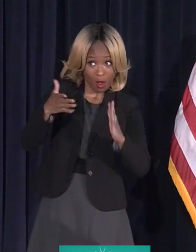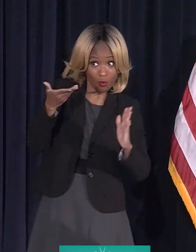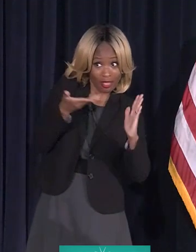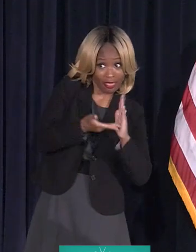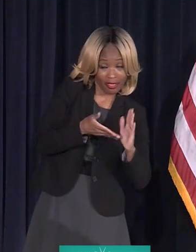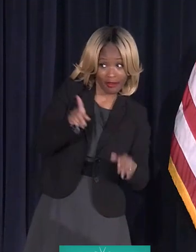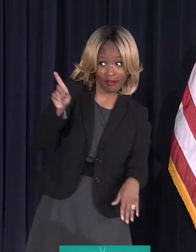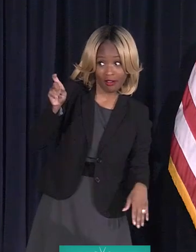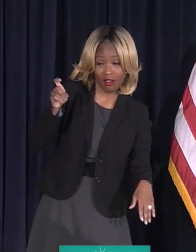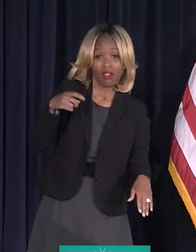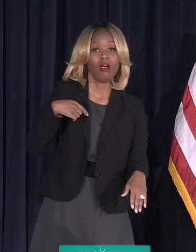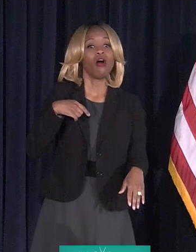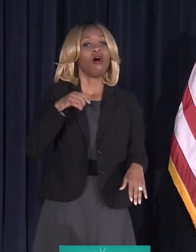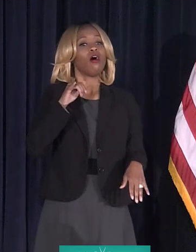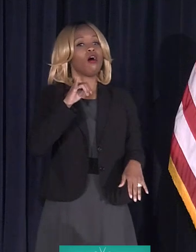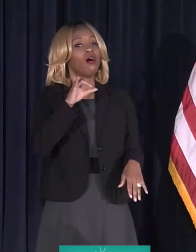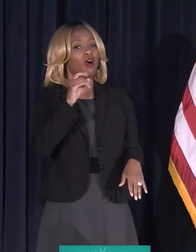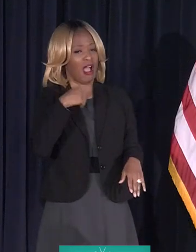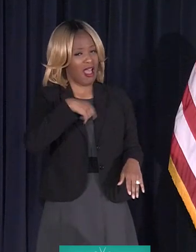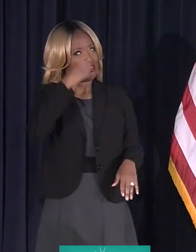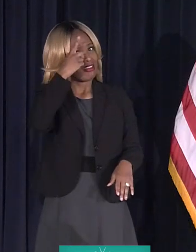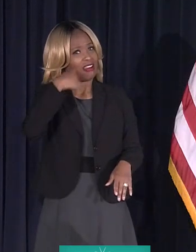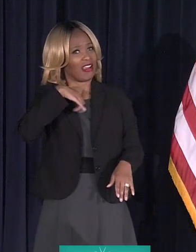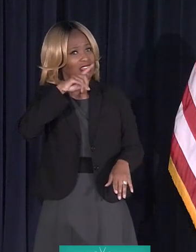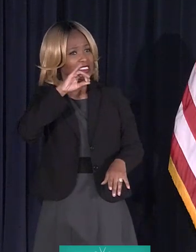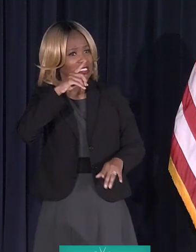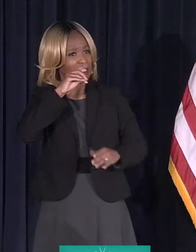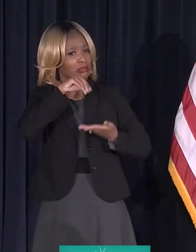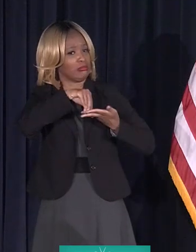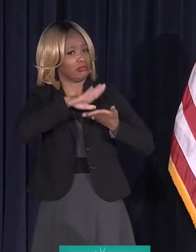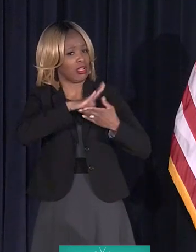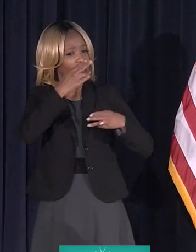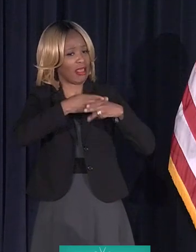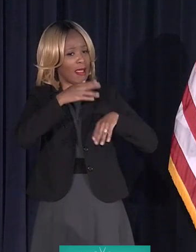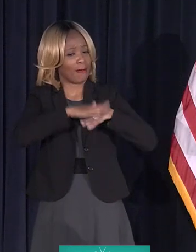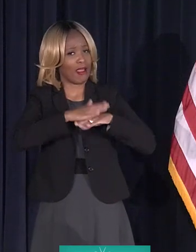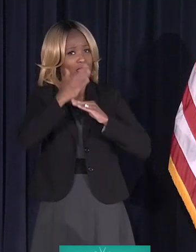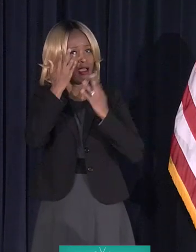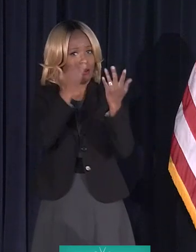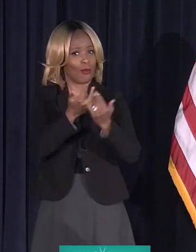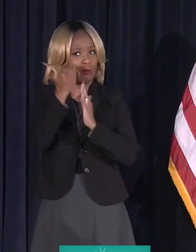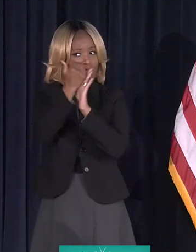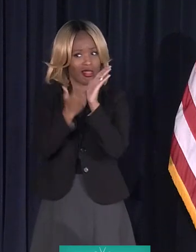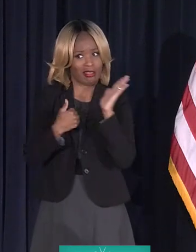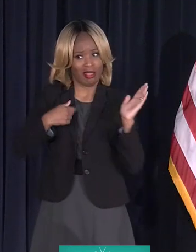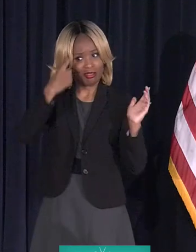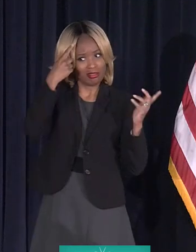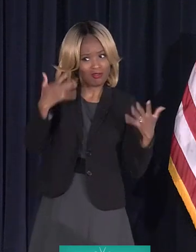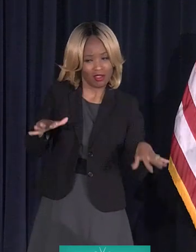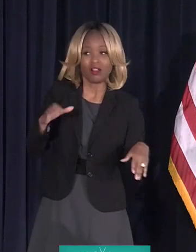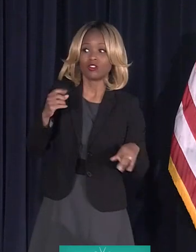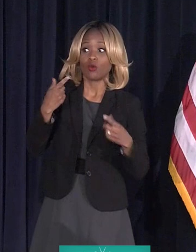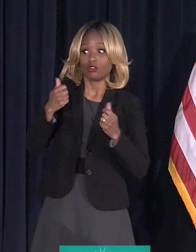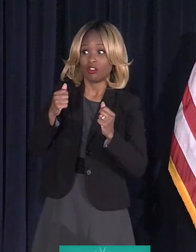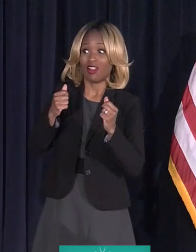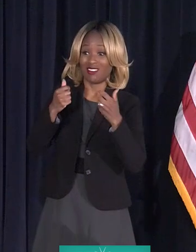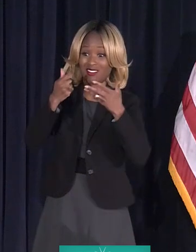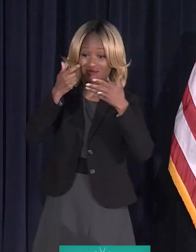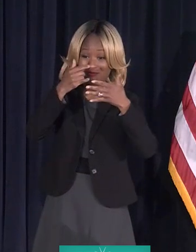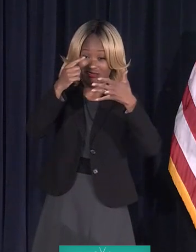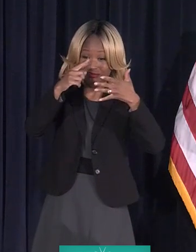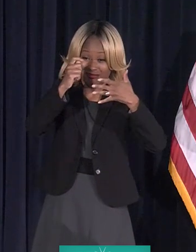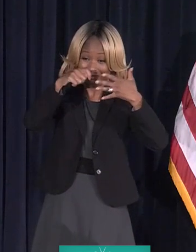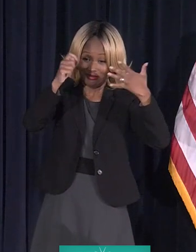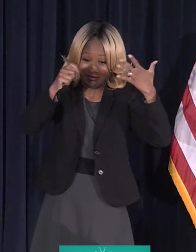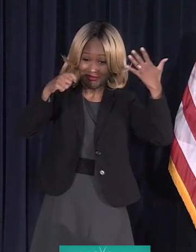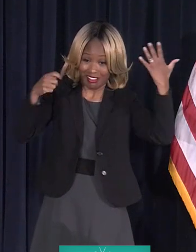Yeah, okay. I think I did putting the name on the wait list. Okay. So, yeah. So, we're trying to get through the wait list that we have right